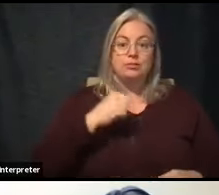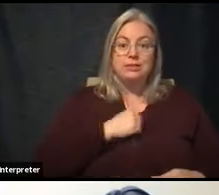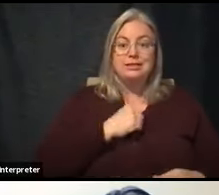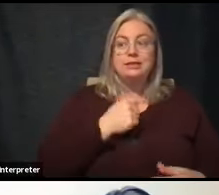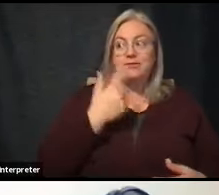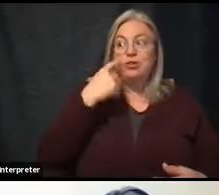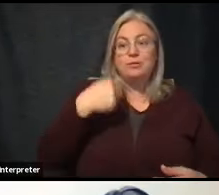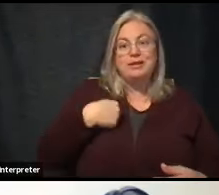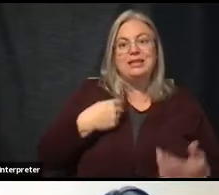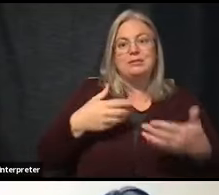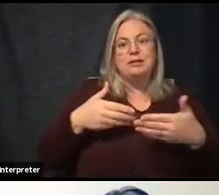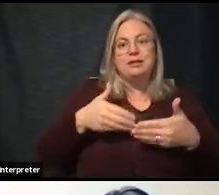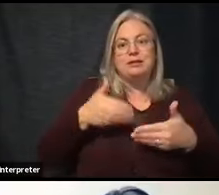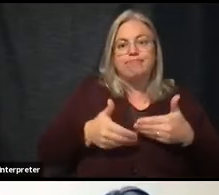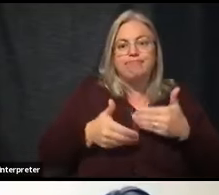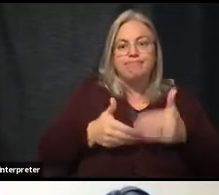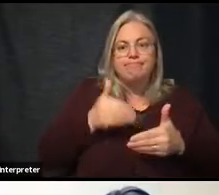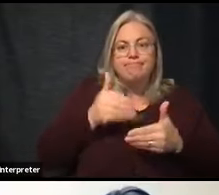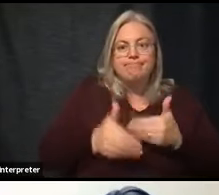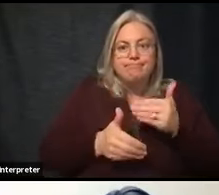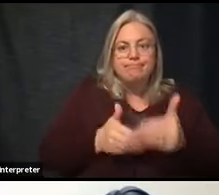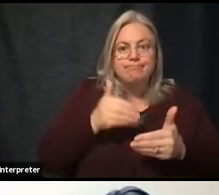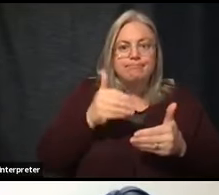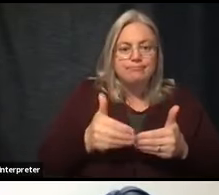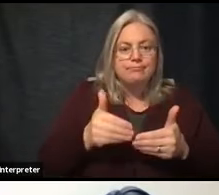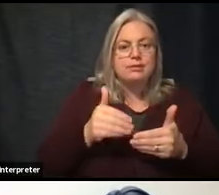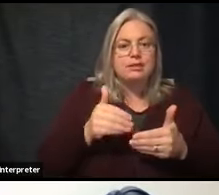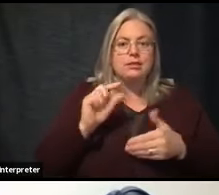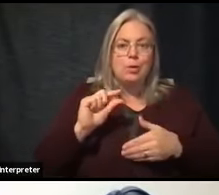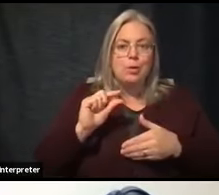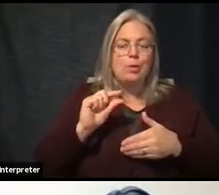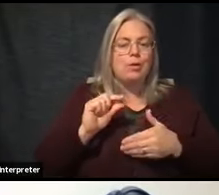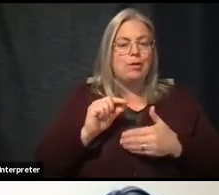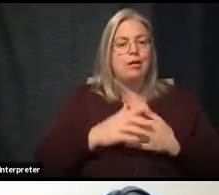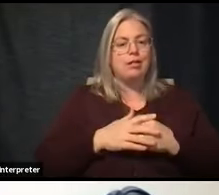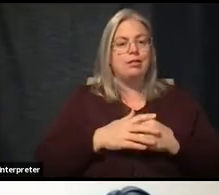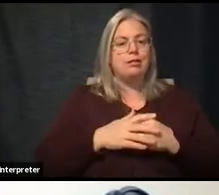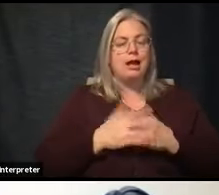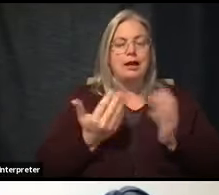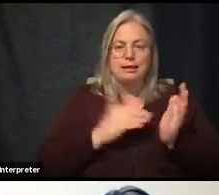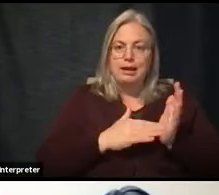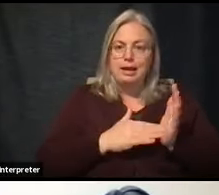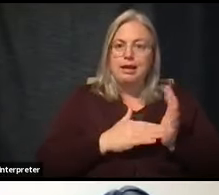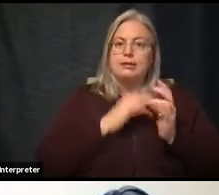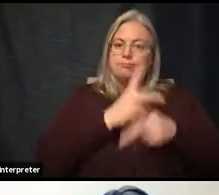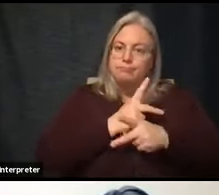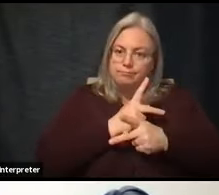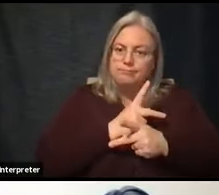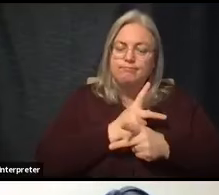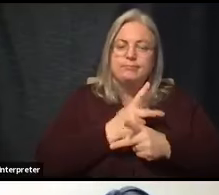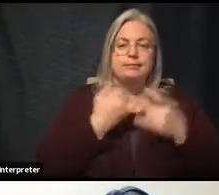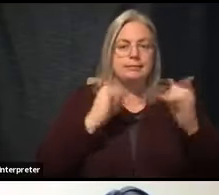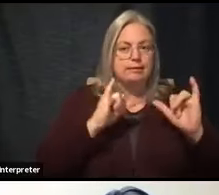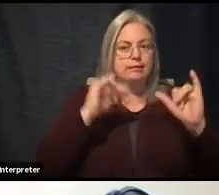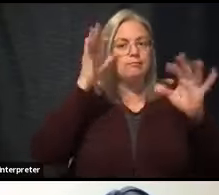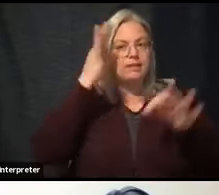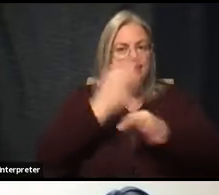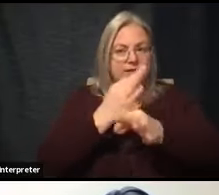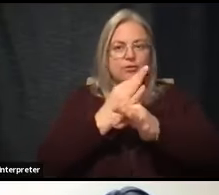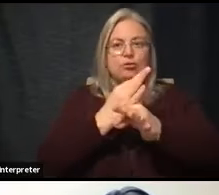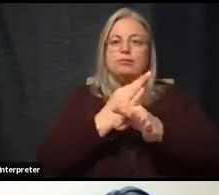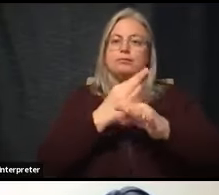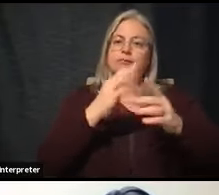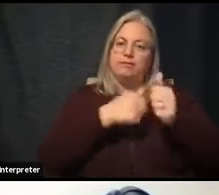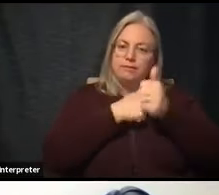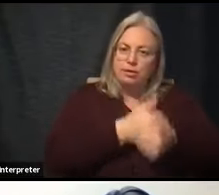steps and trying to, while cautioning people to remain vigilant and to stay the course in terms